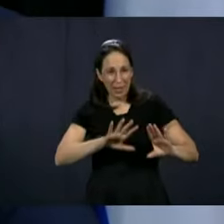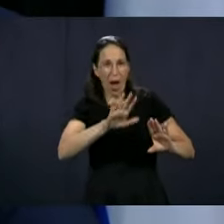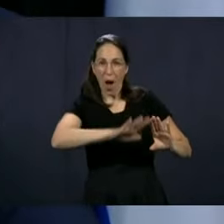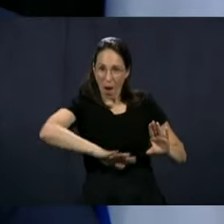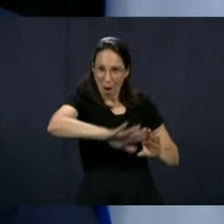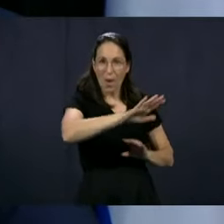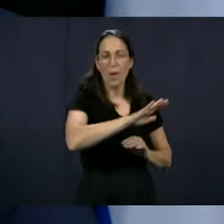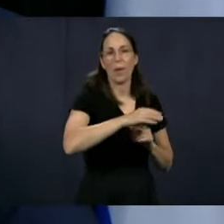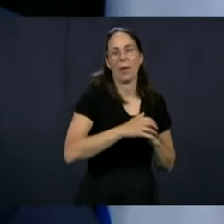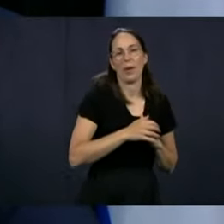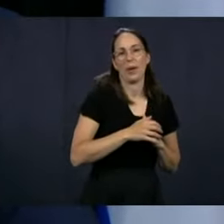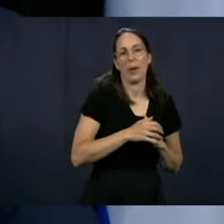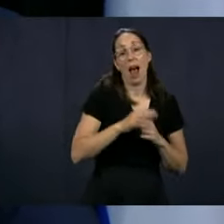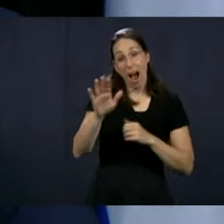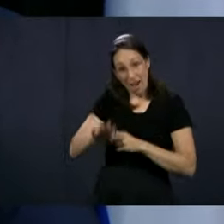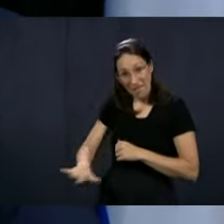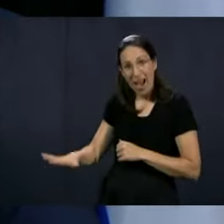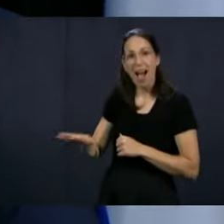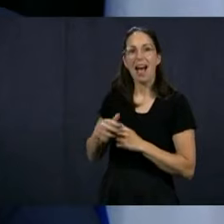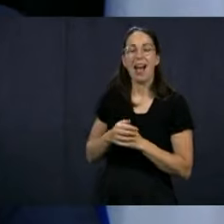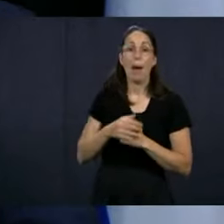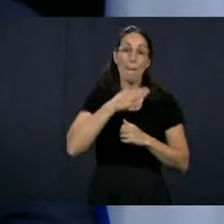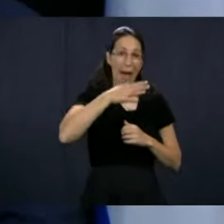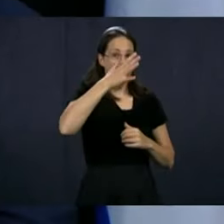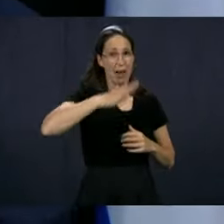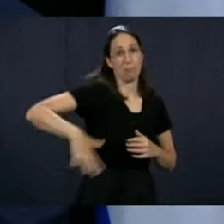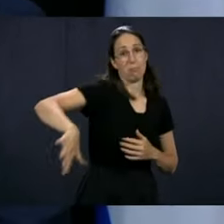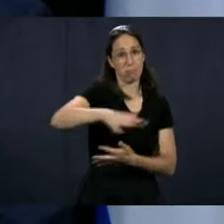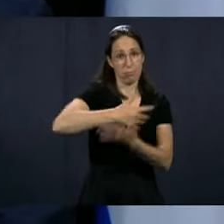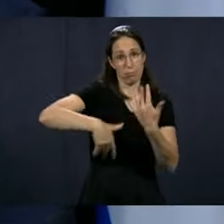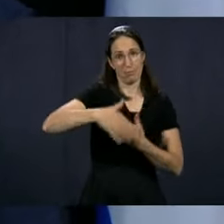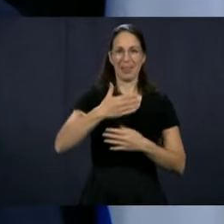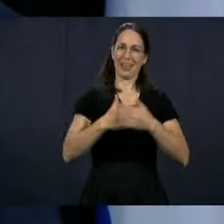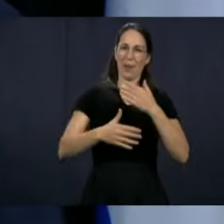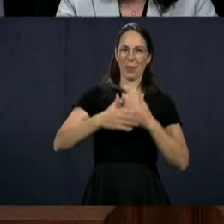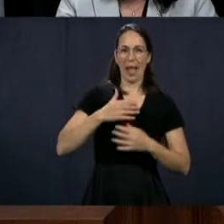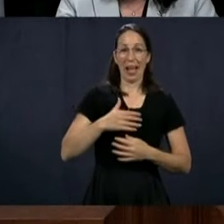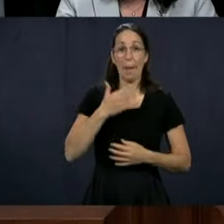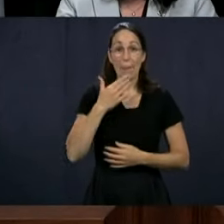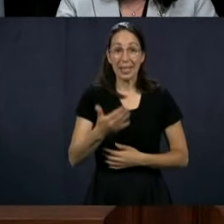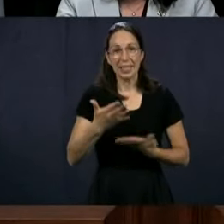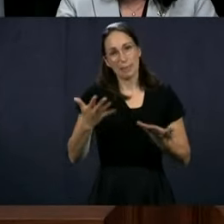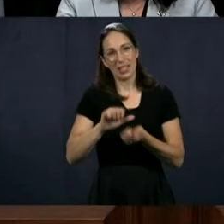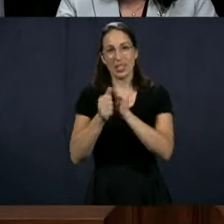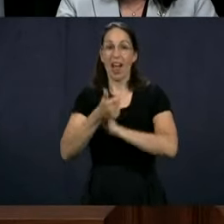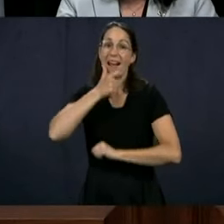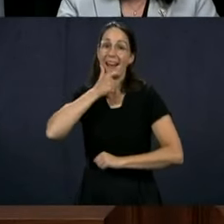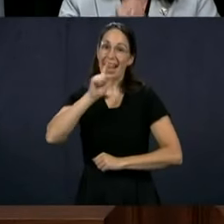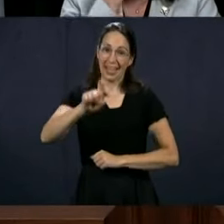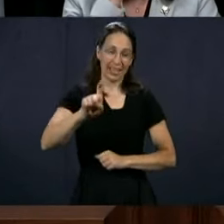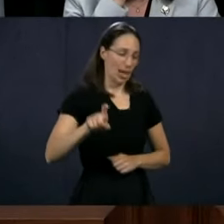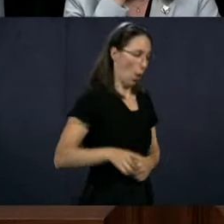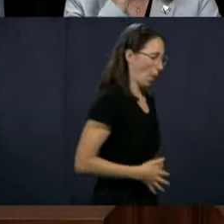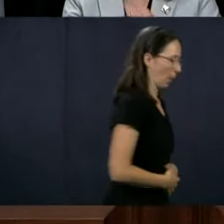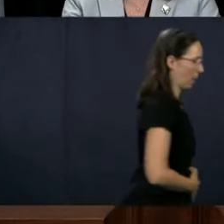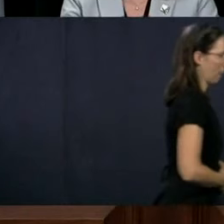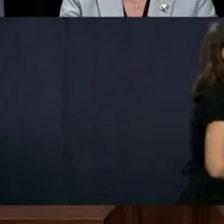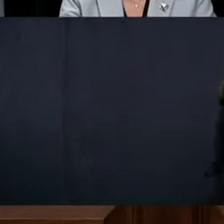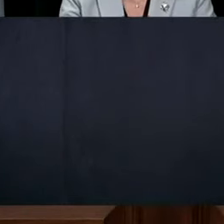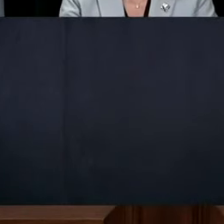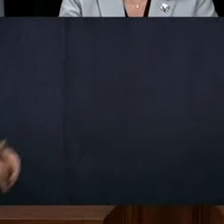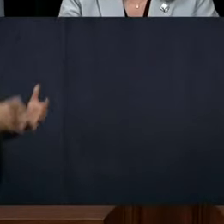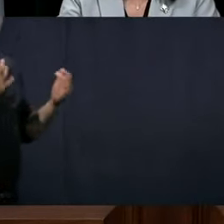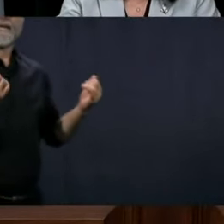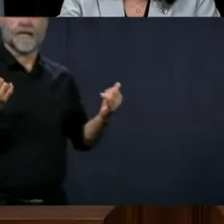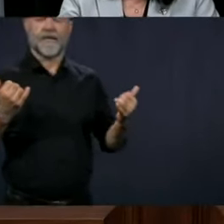And it's the professors and the children and the parents who are happy. So, now for questions in English and we'll start